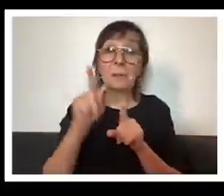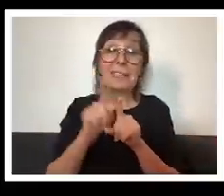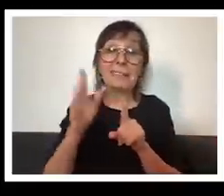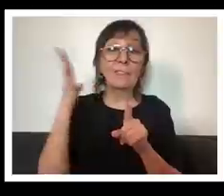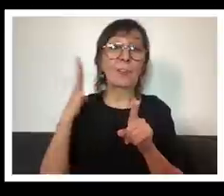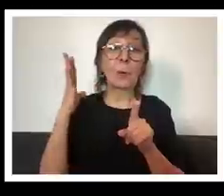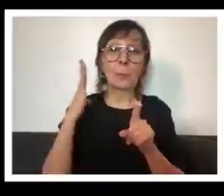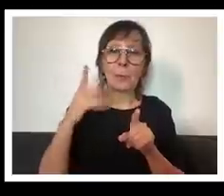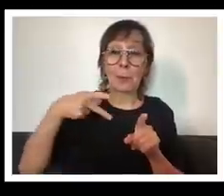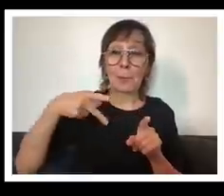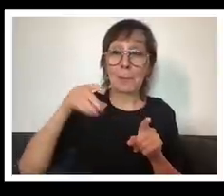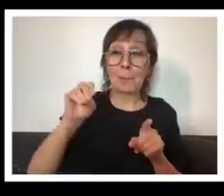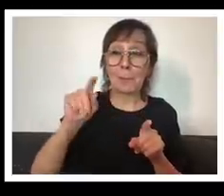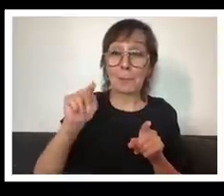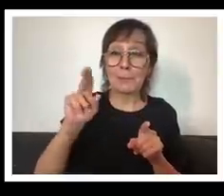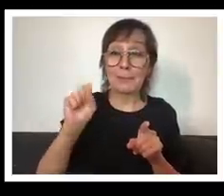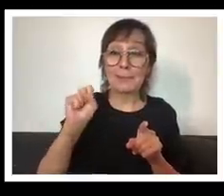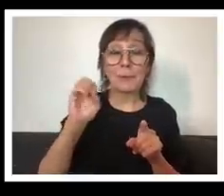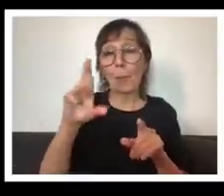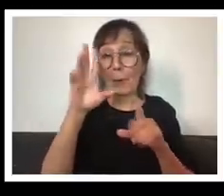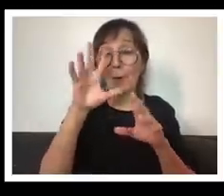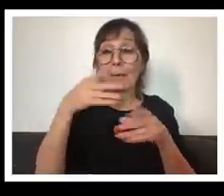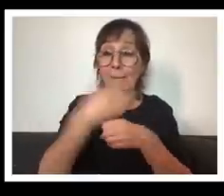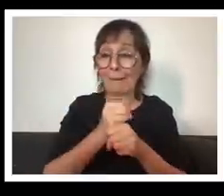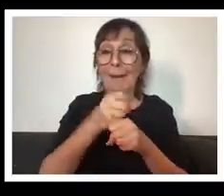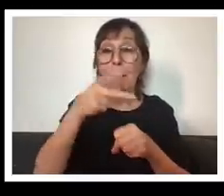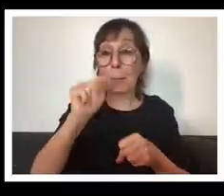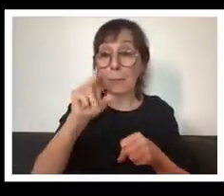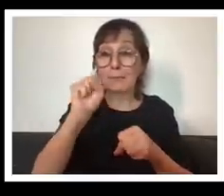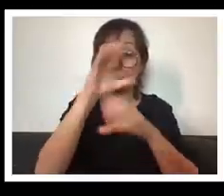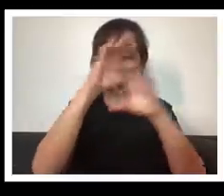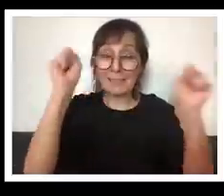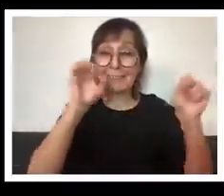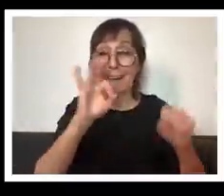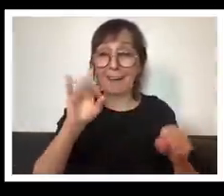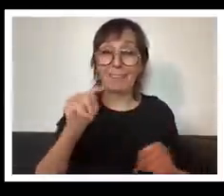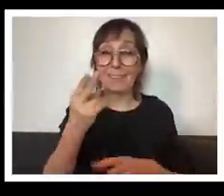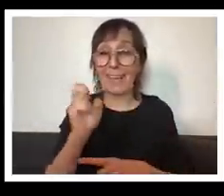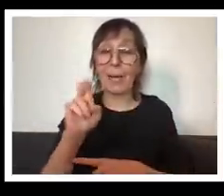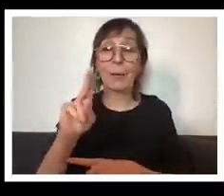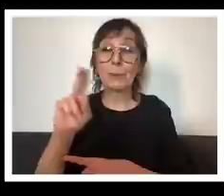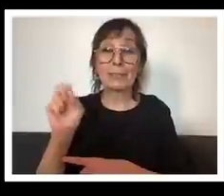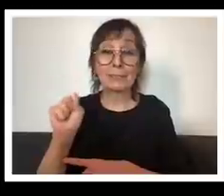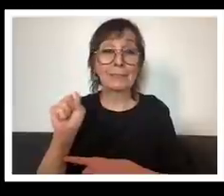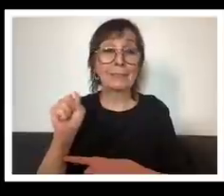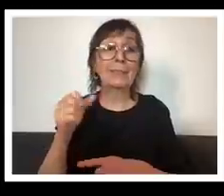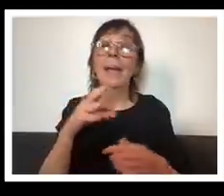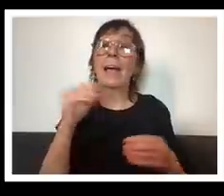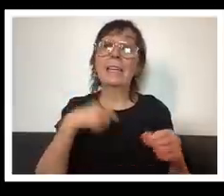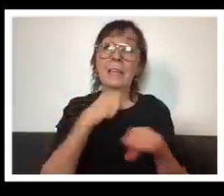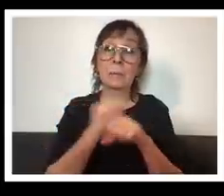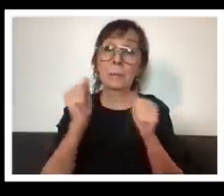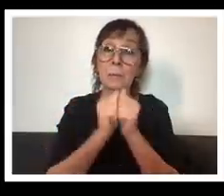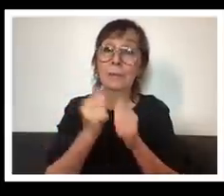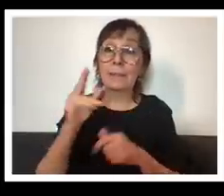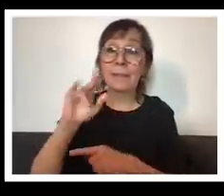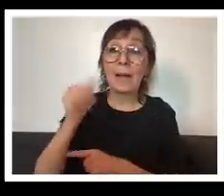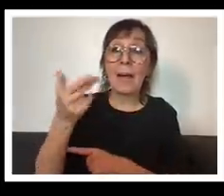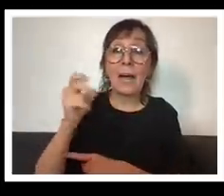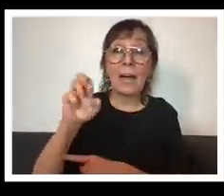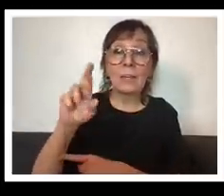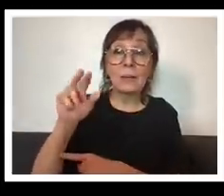or president of united states and i'm with higher ground i am